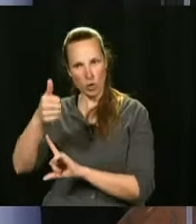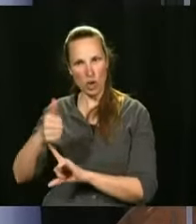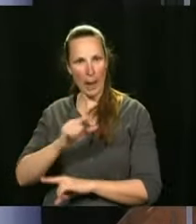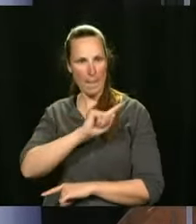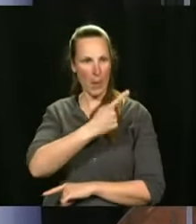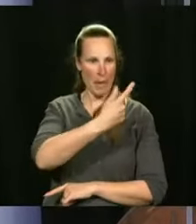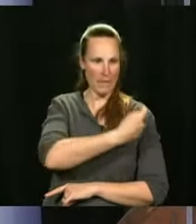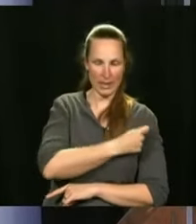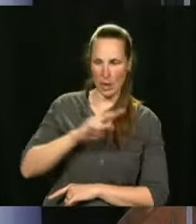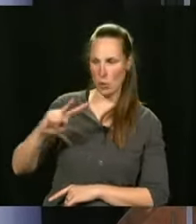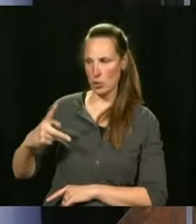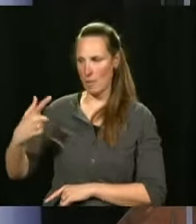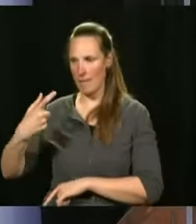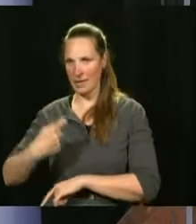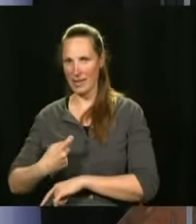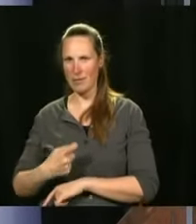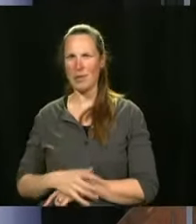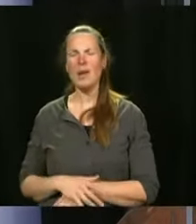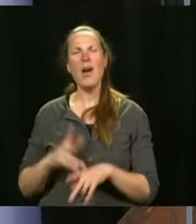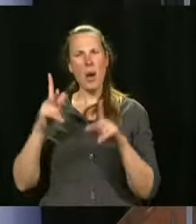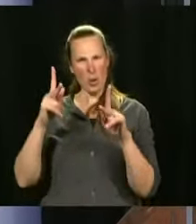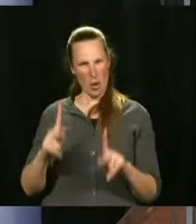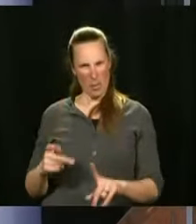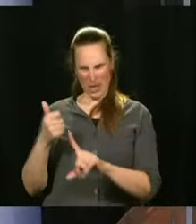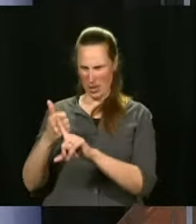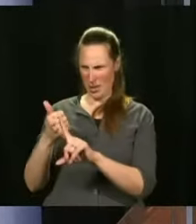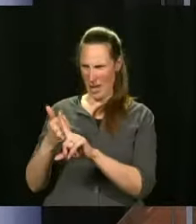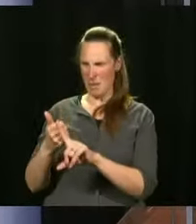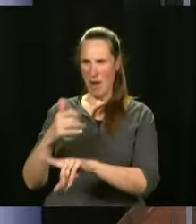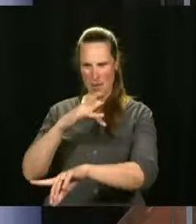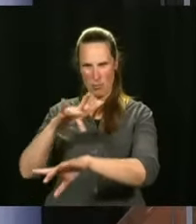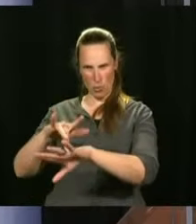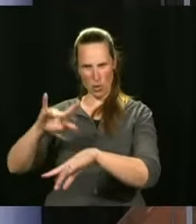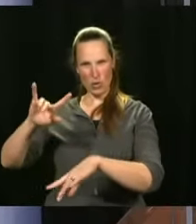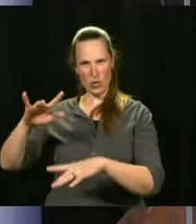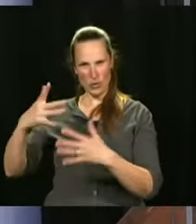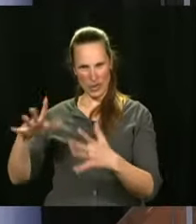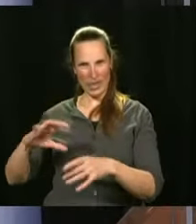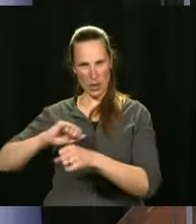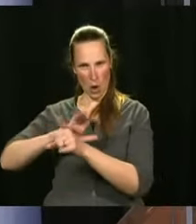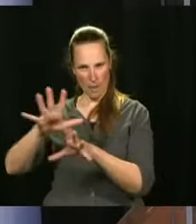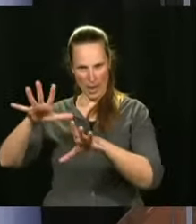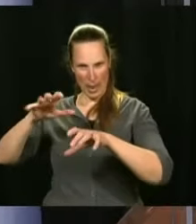somebody who's already gotten covid and who in principle would only get one vaccine dose